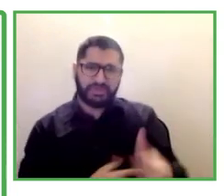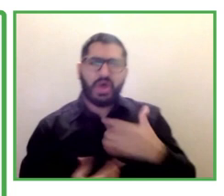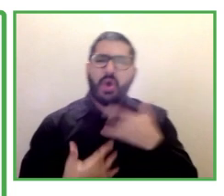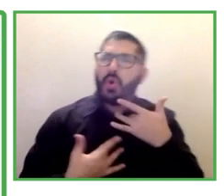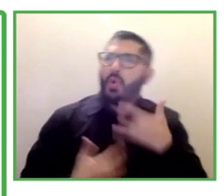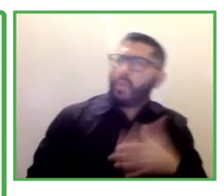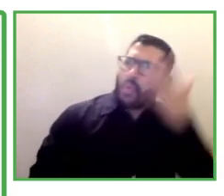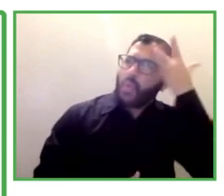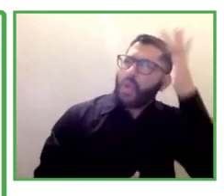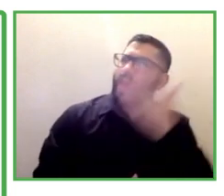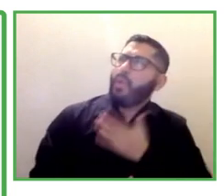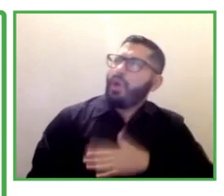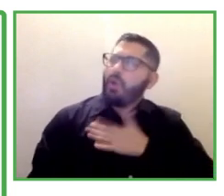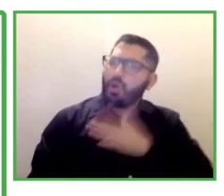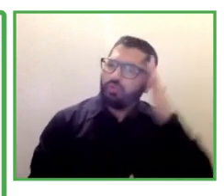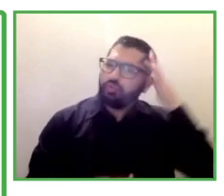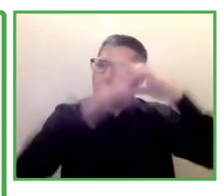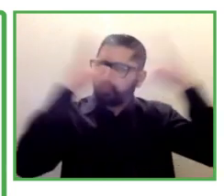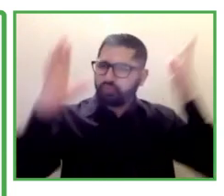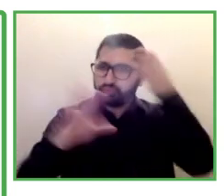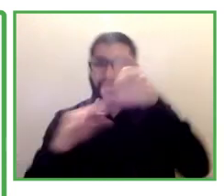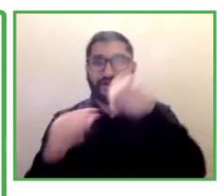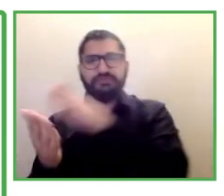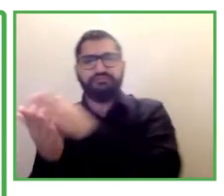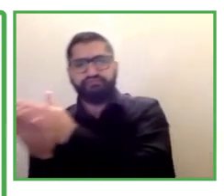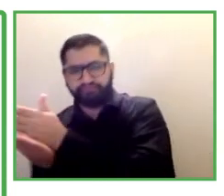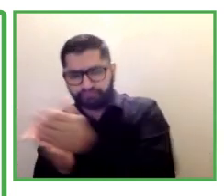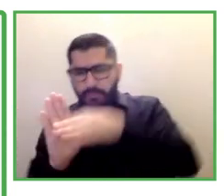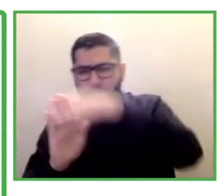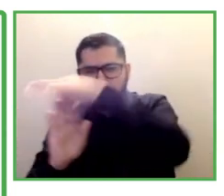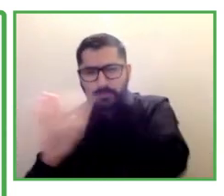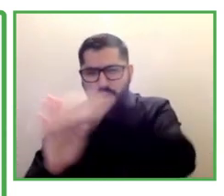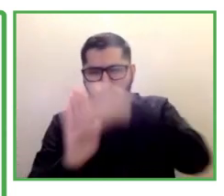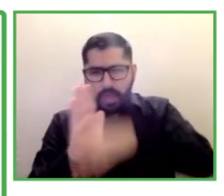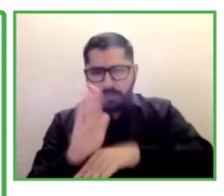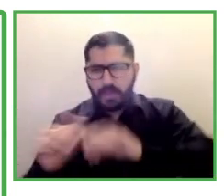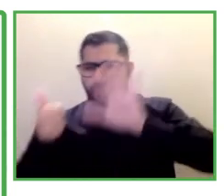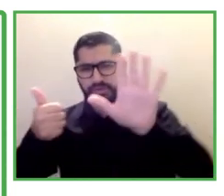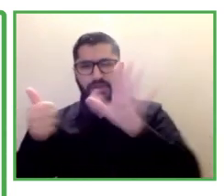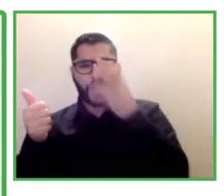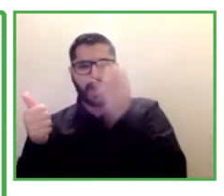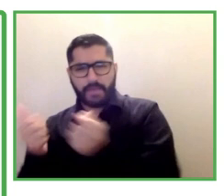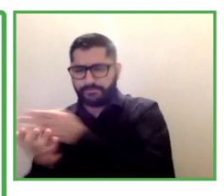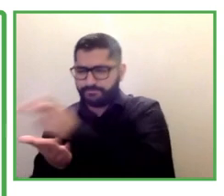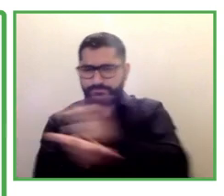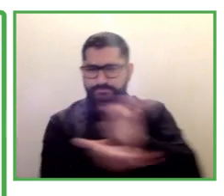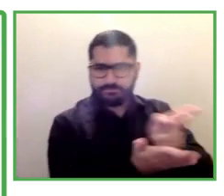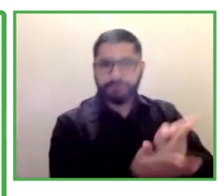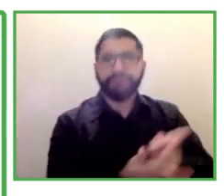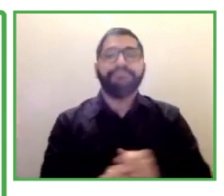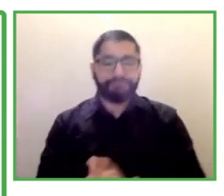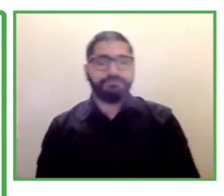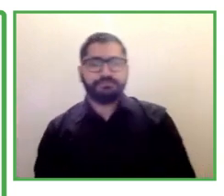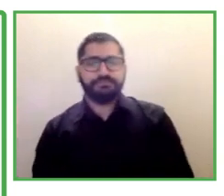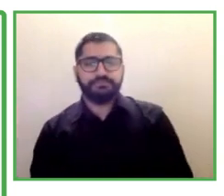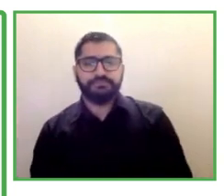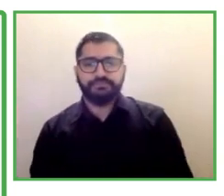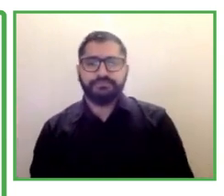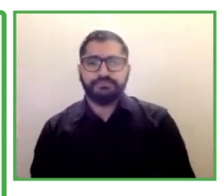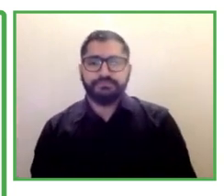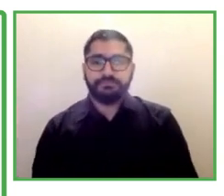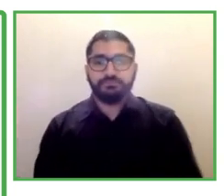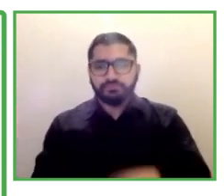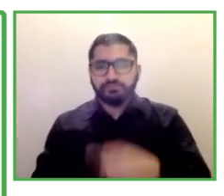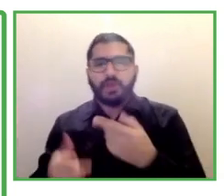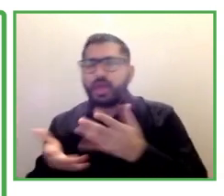For many individuals, if they have already worked with an employment agency of some sort, things like interview practice and resume